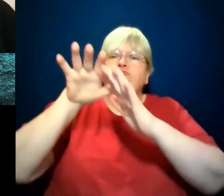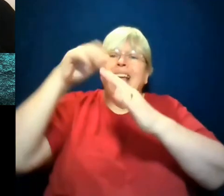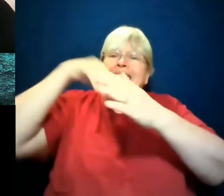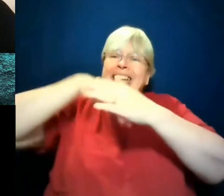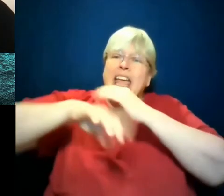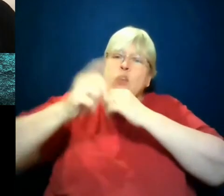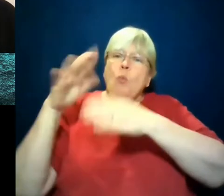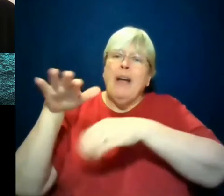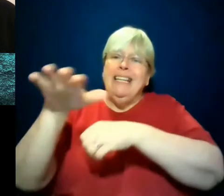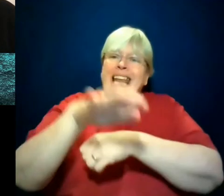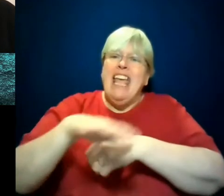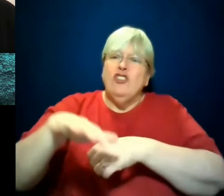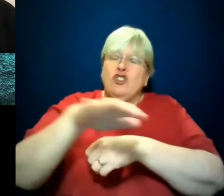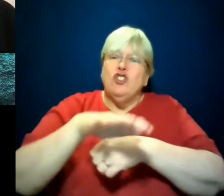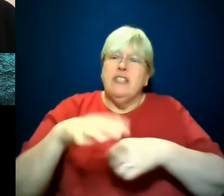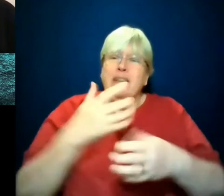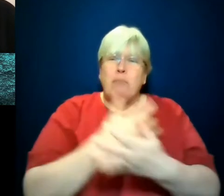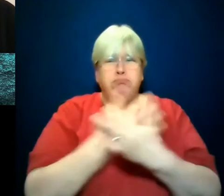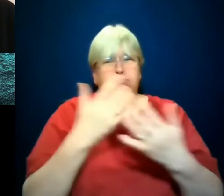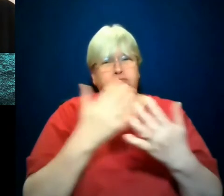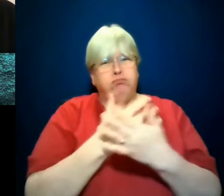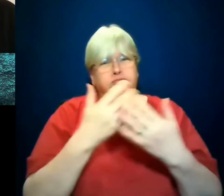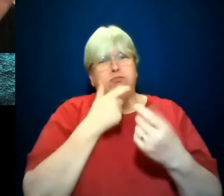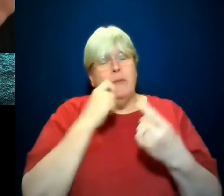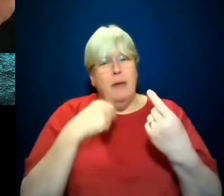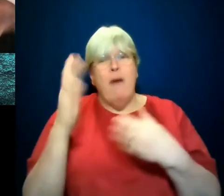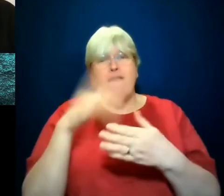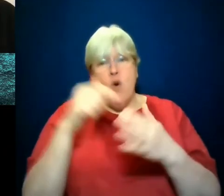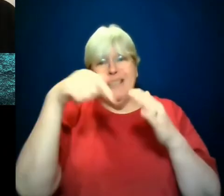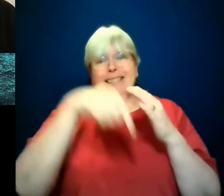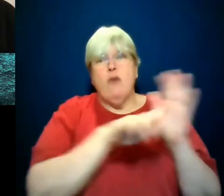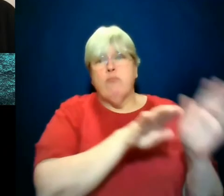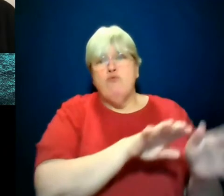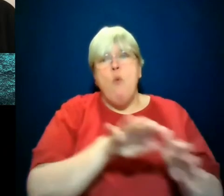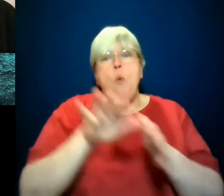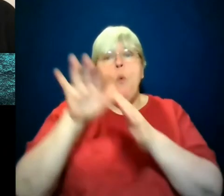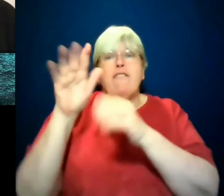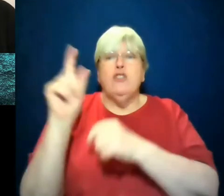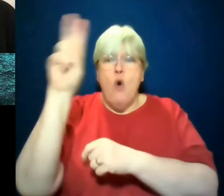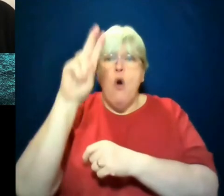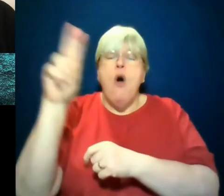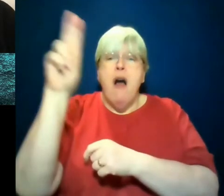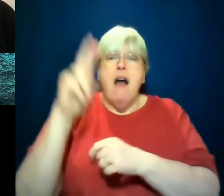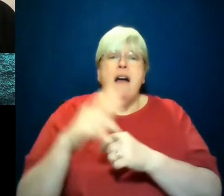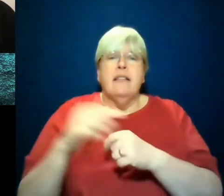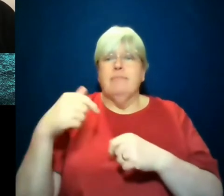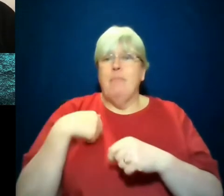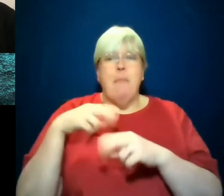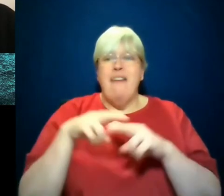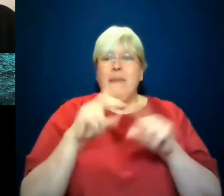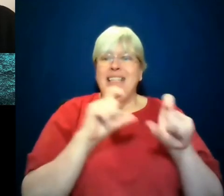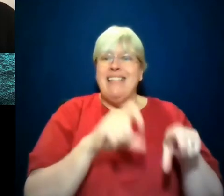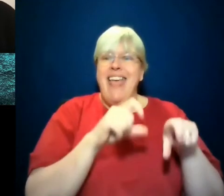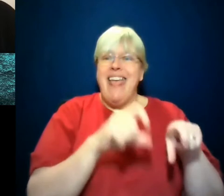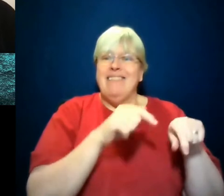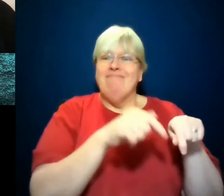nation. Millions of people, of Black folks moving from the South to the North. Well, my family stayed. And a lot of this